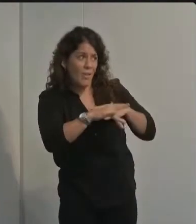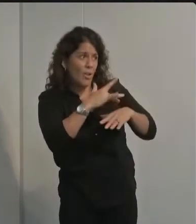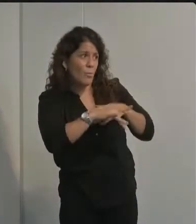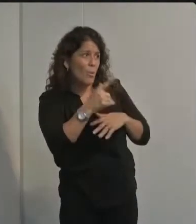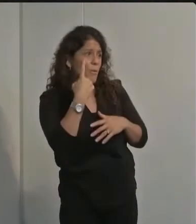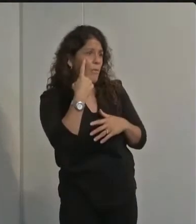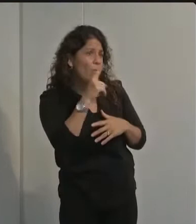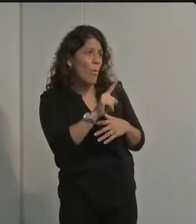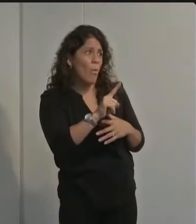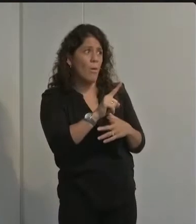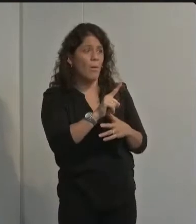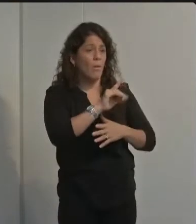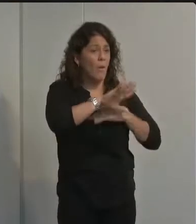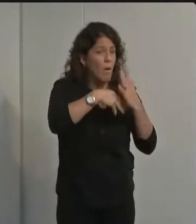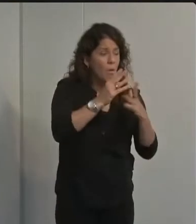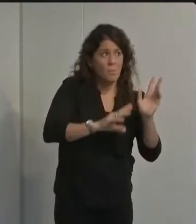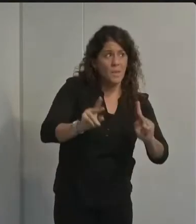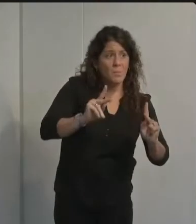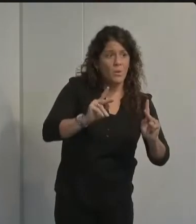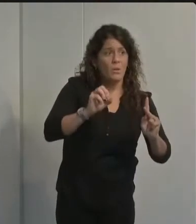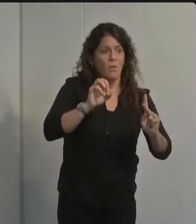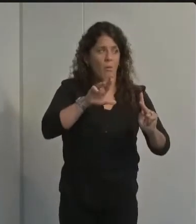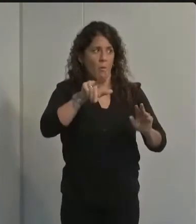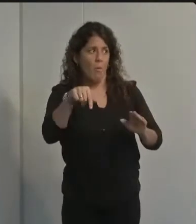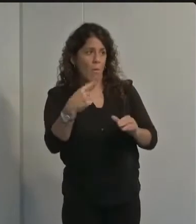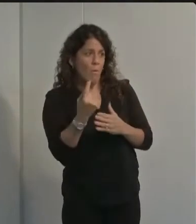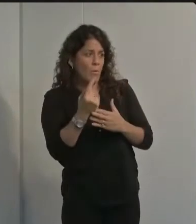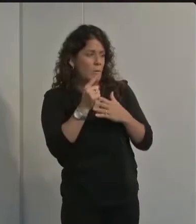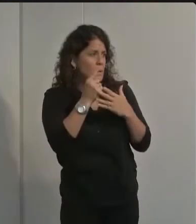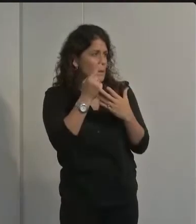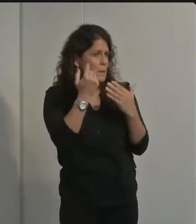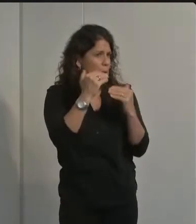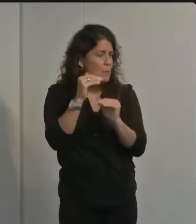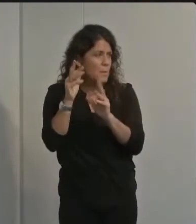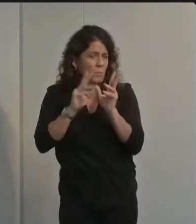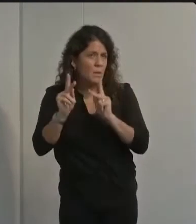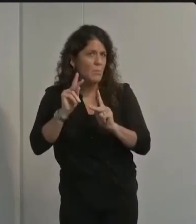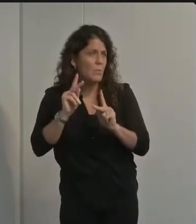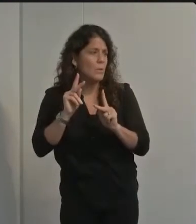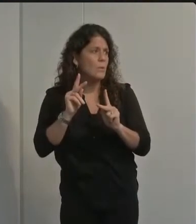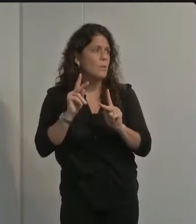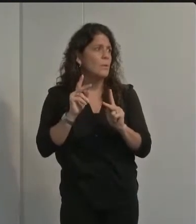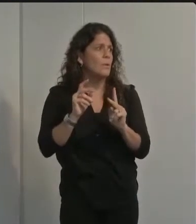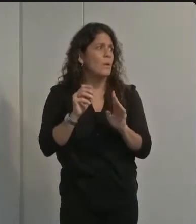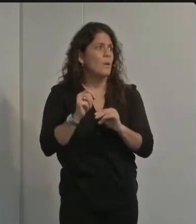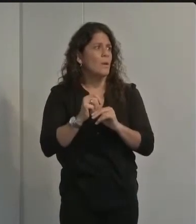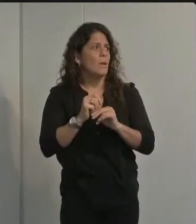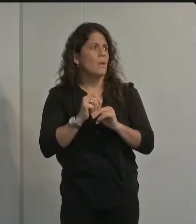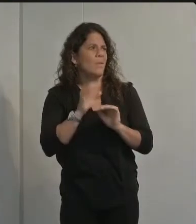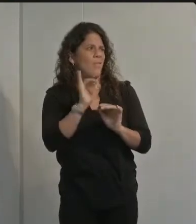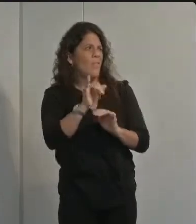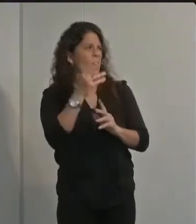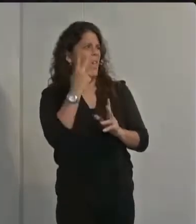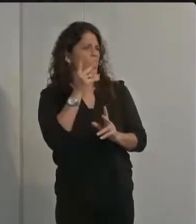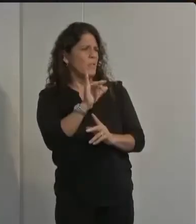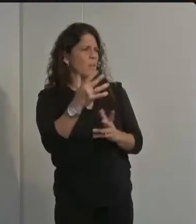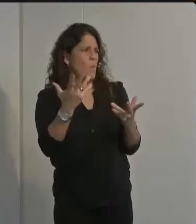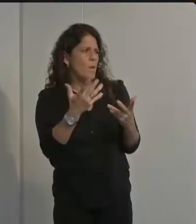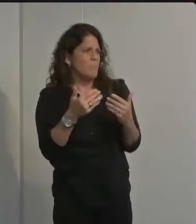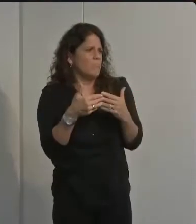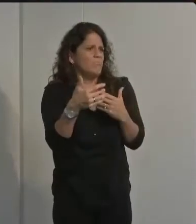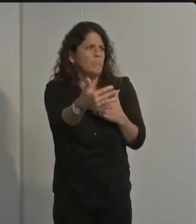just the everyday person um is that something the county would have control over like the distribution of those tests what does that look like going forward